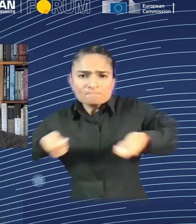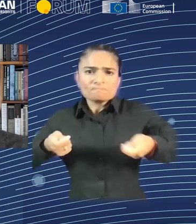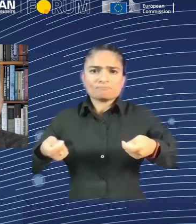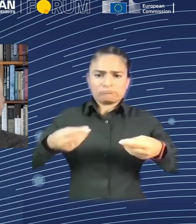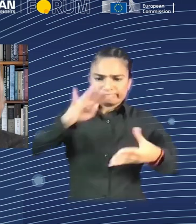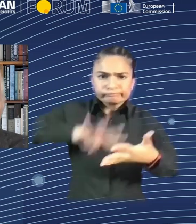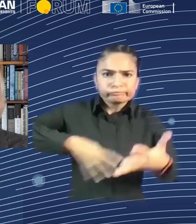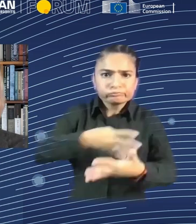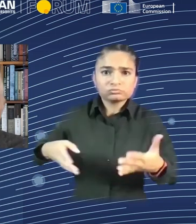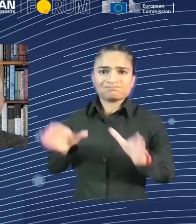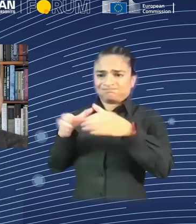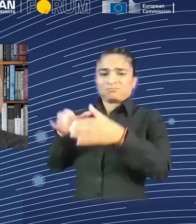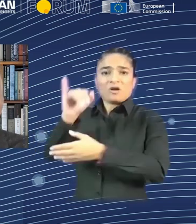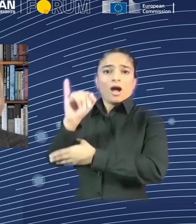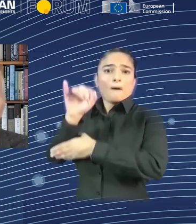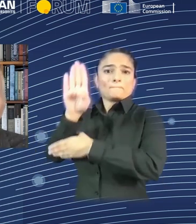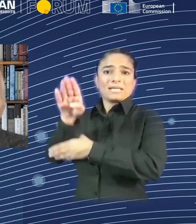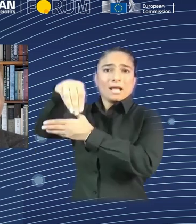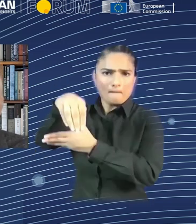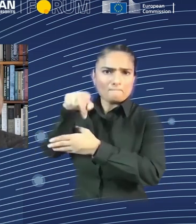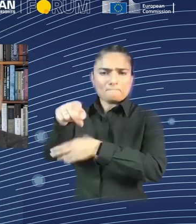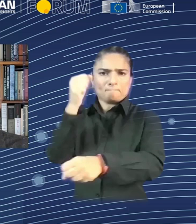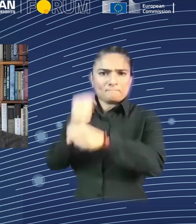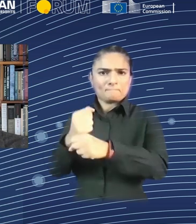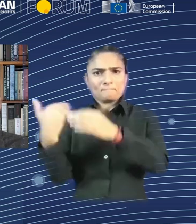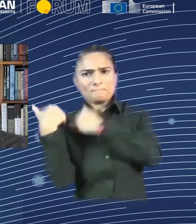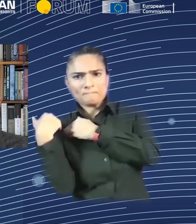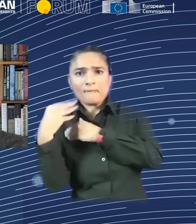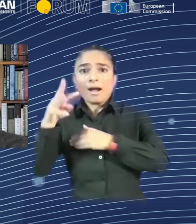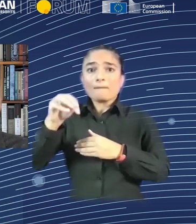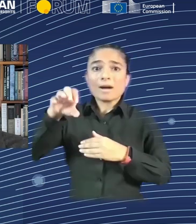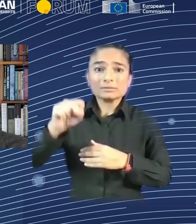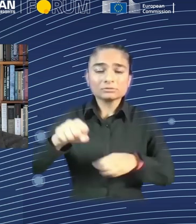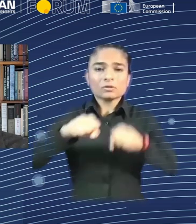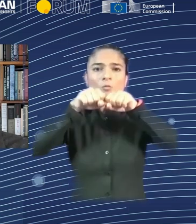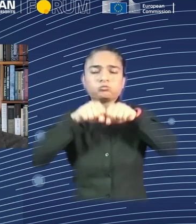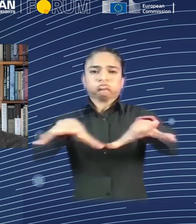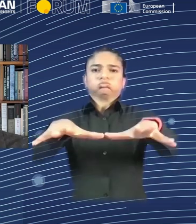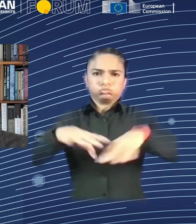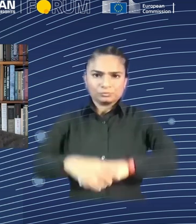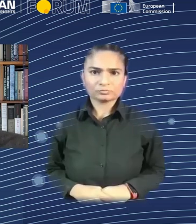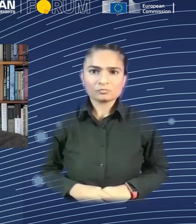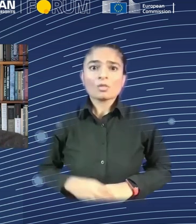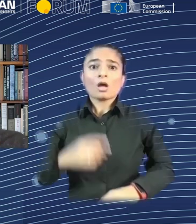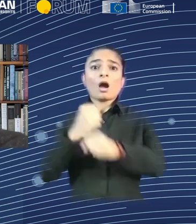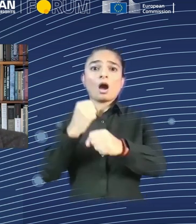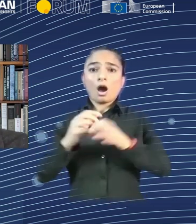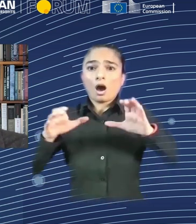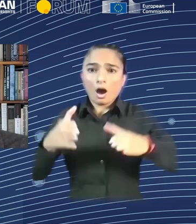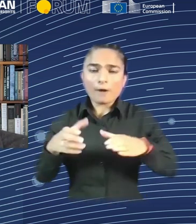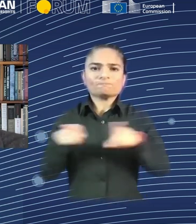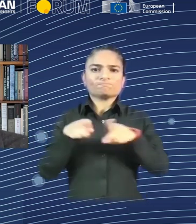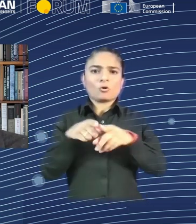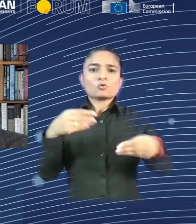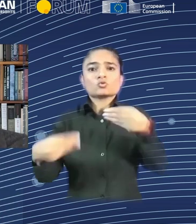when the computer hardware became a commodity, all of a sudden software became very valuable. Now software is becoming a